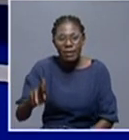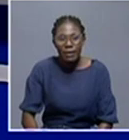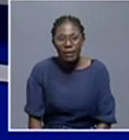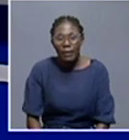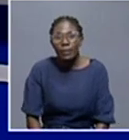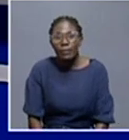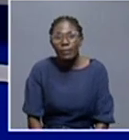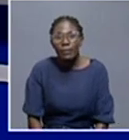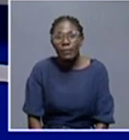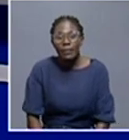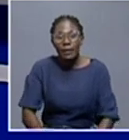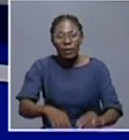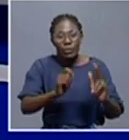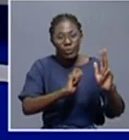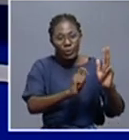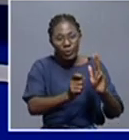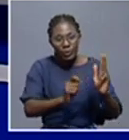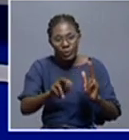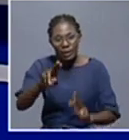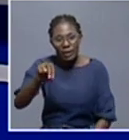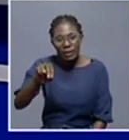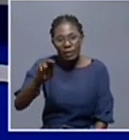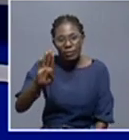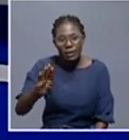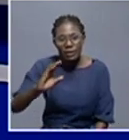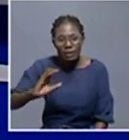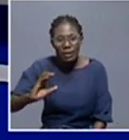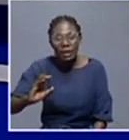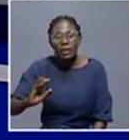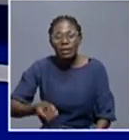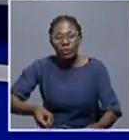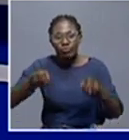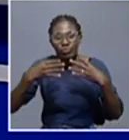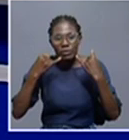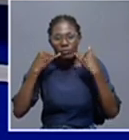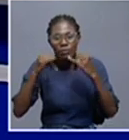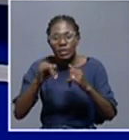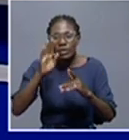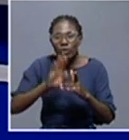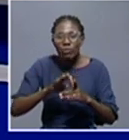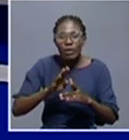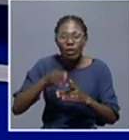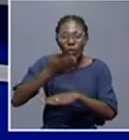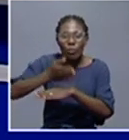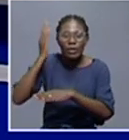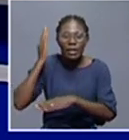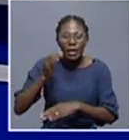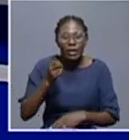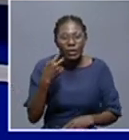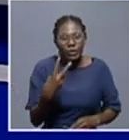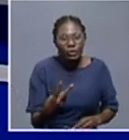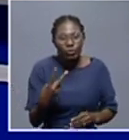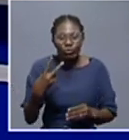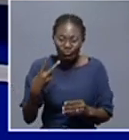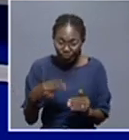And that was our colleague Ngariye Kawari giving us an update on the Trans Kalahari-Mamuna border post, which is now